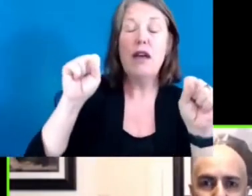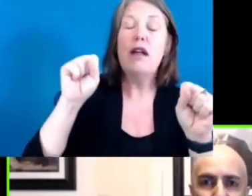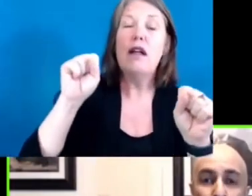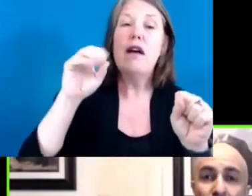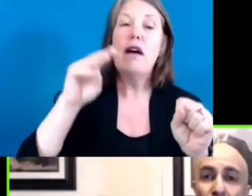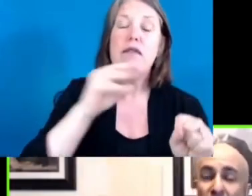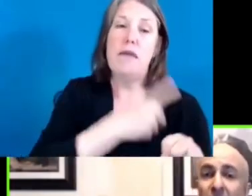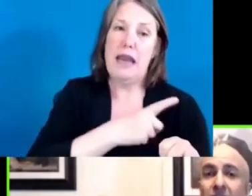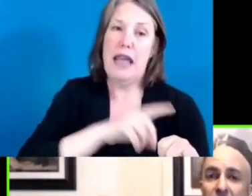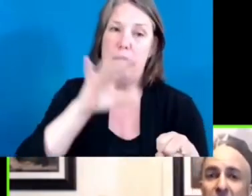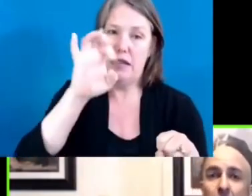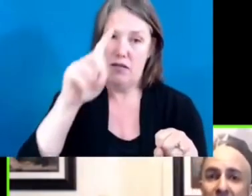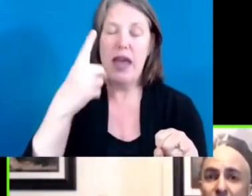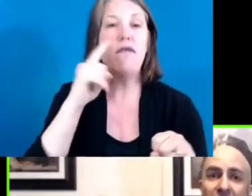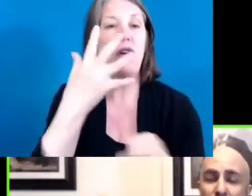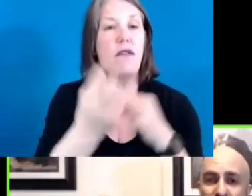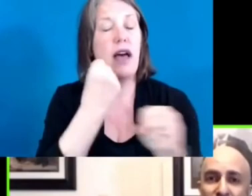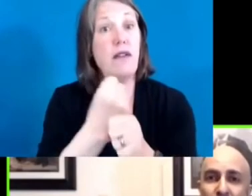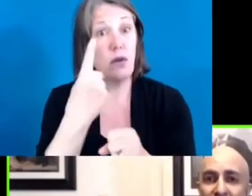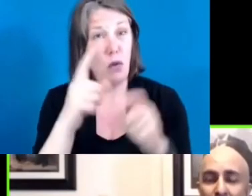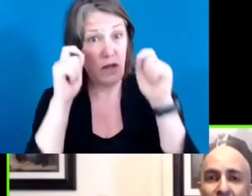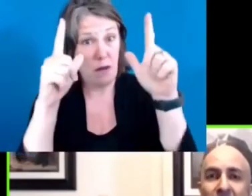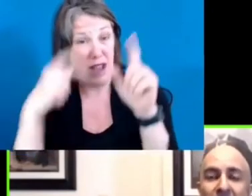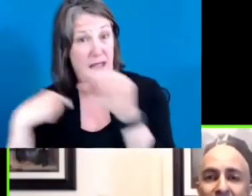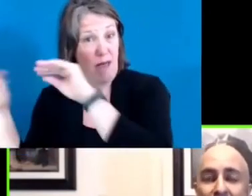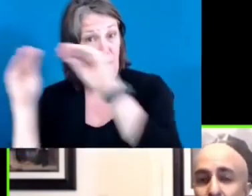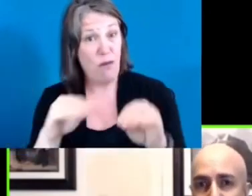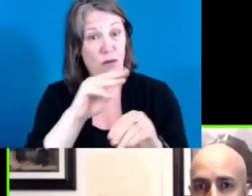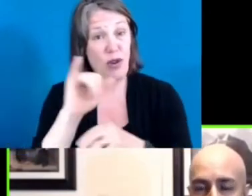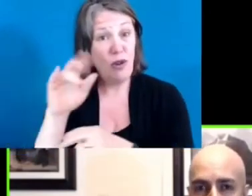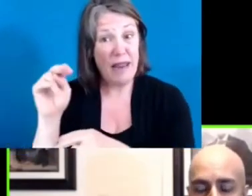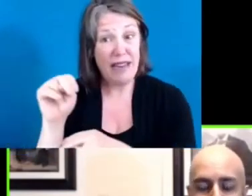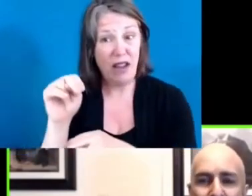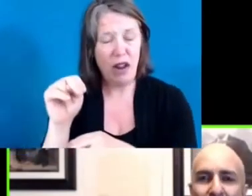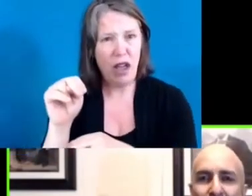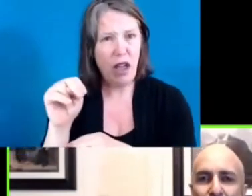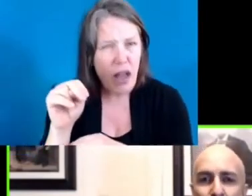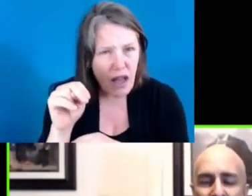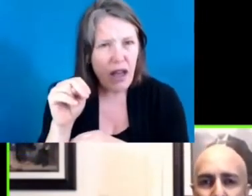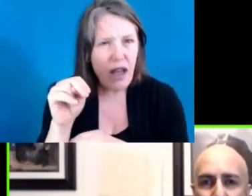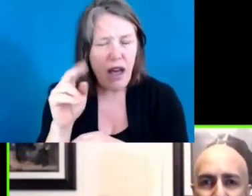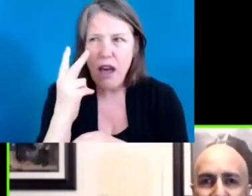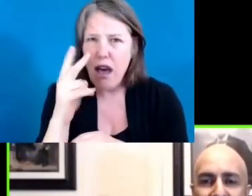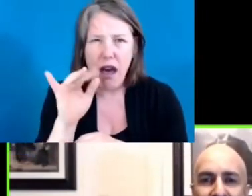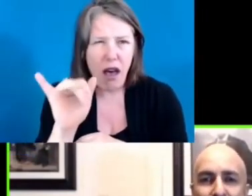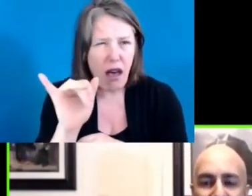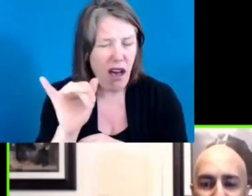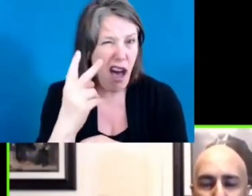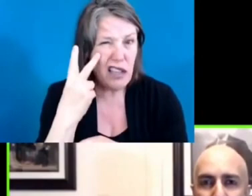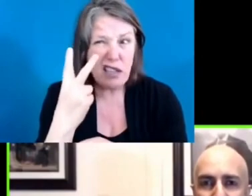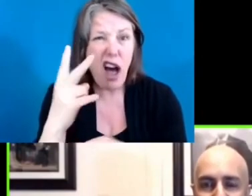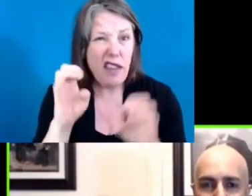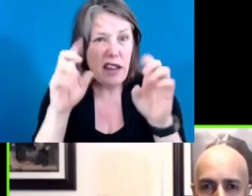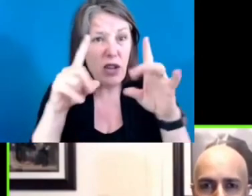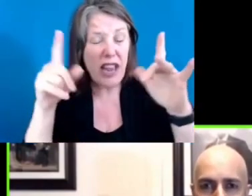Minnesota was to discover these terrible education achievement gaps that Sandra just talked about. And I challenge our researchers at the